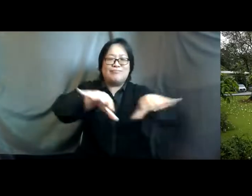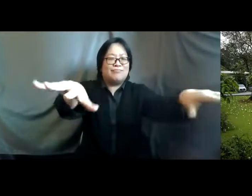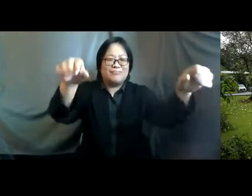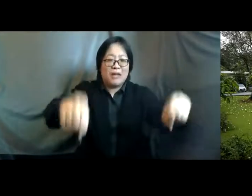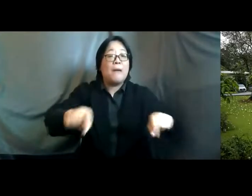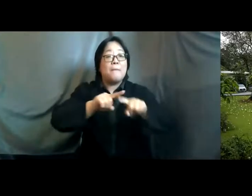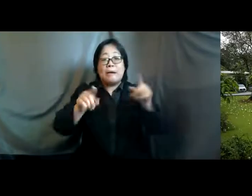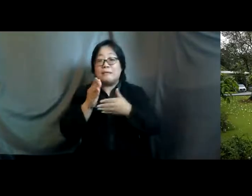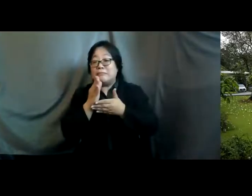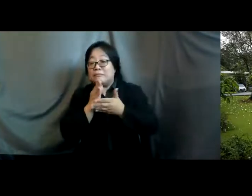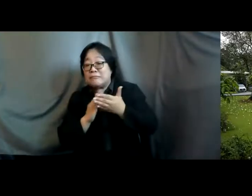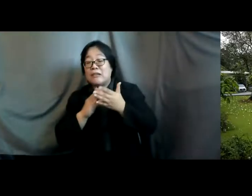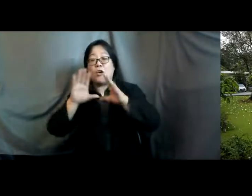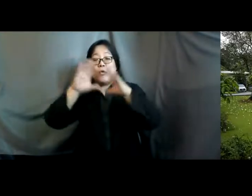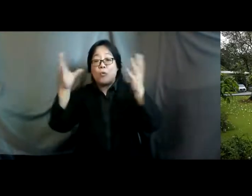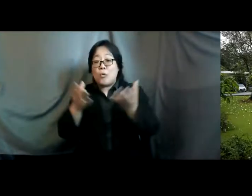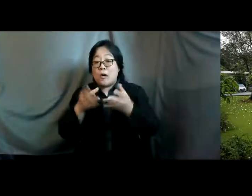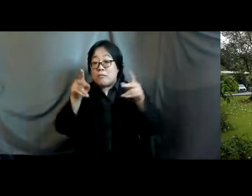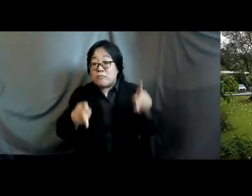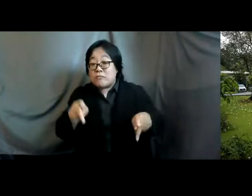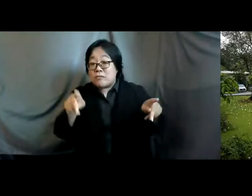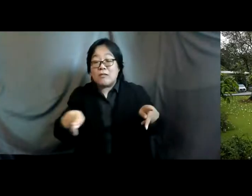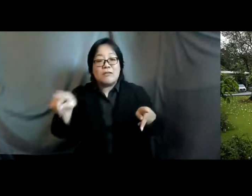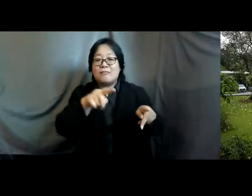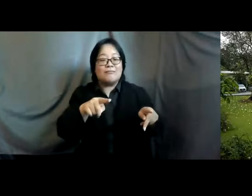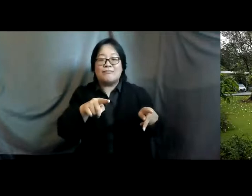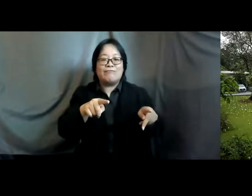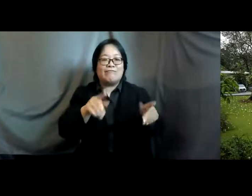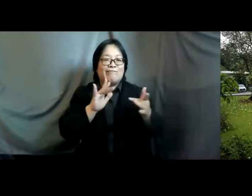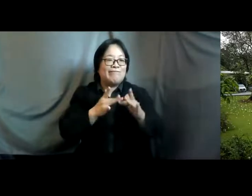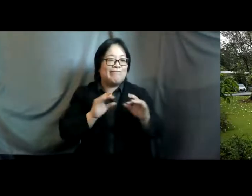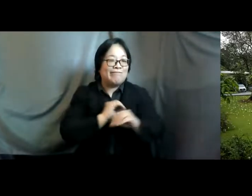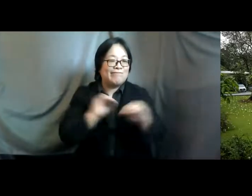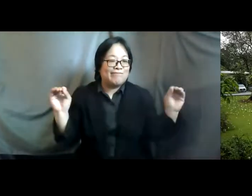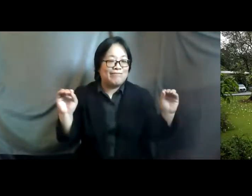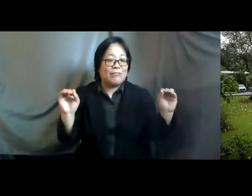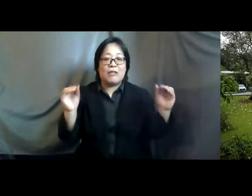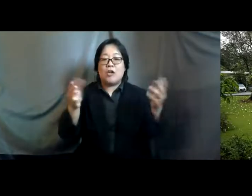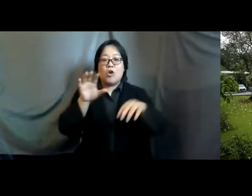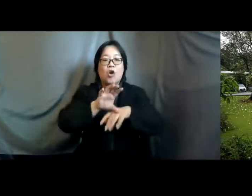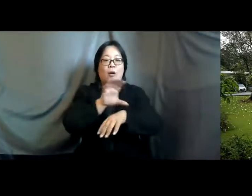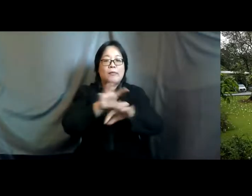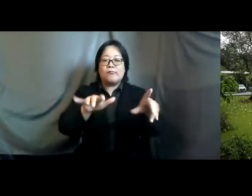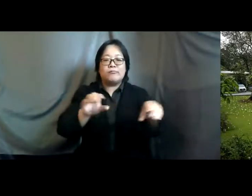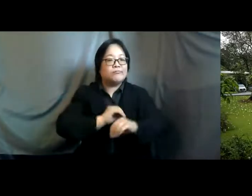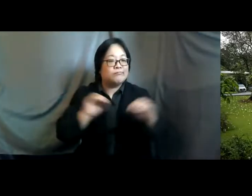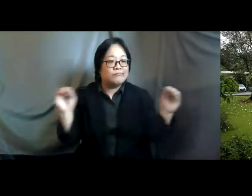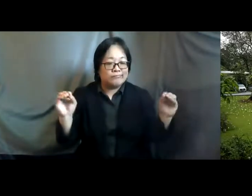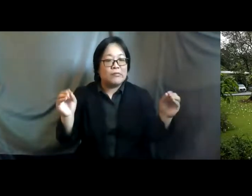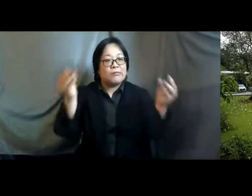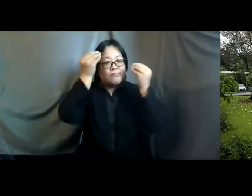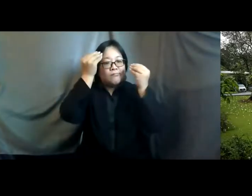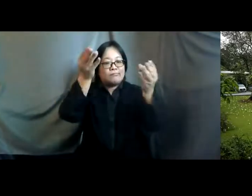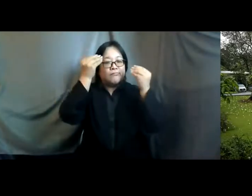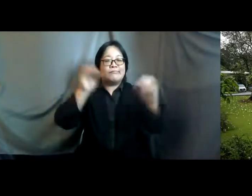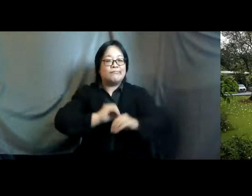about half of the world's population is offline and they do not have access to digital information even for those